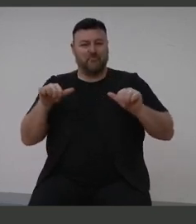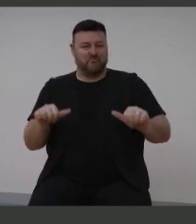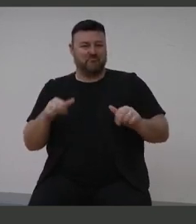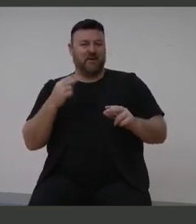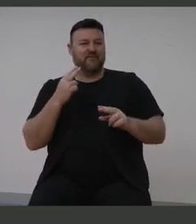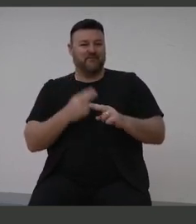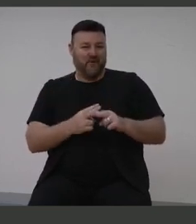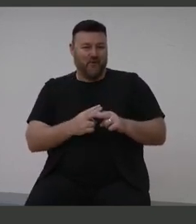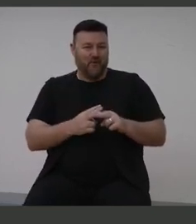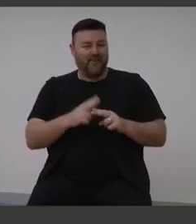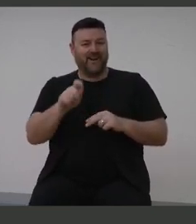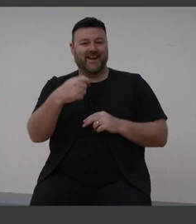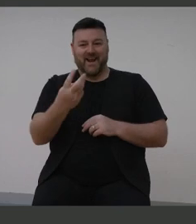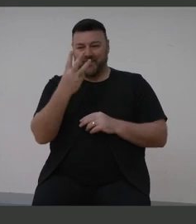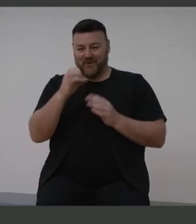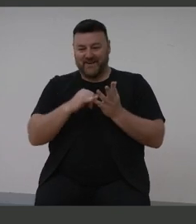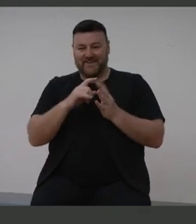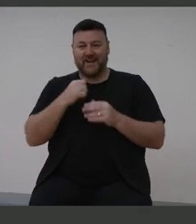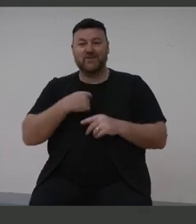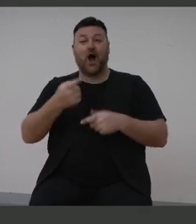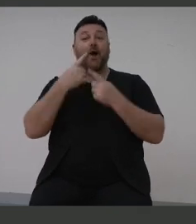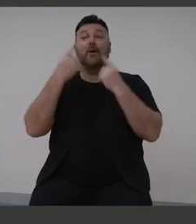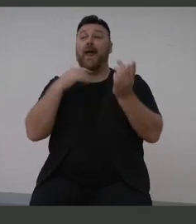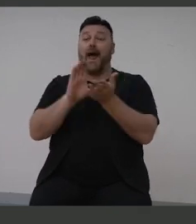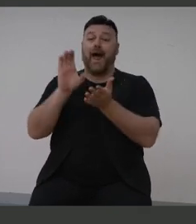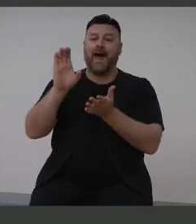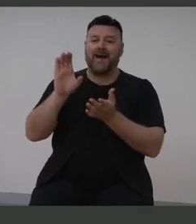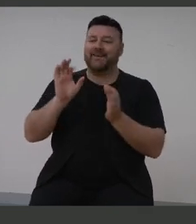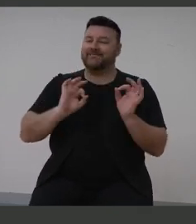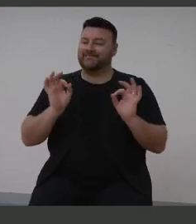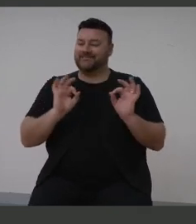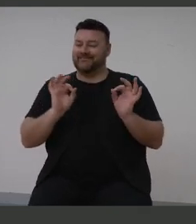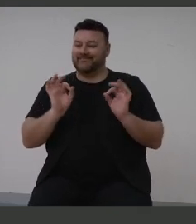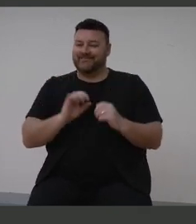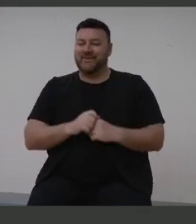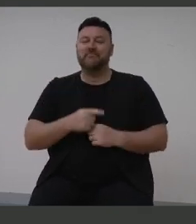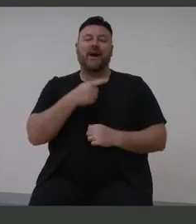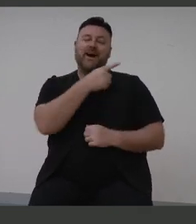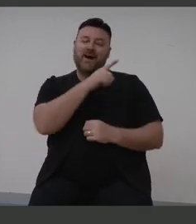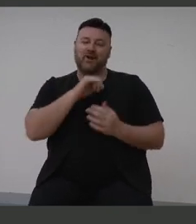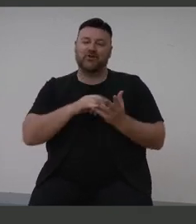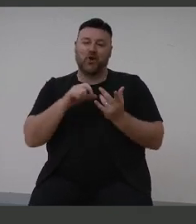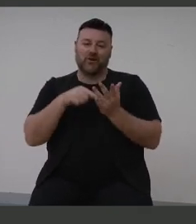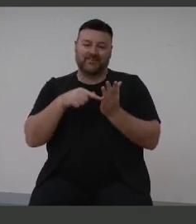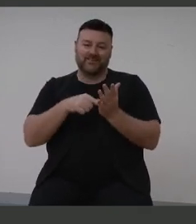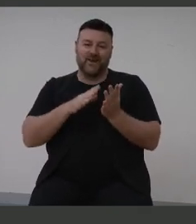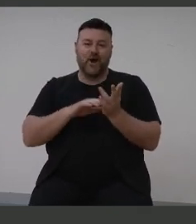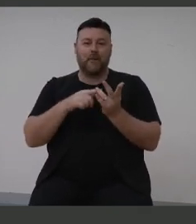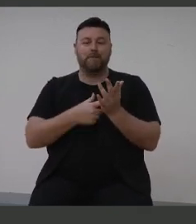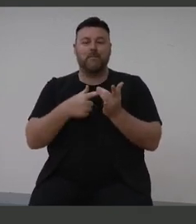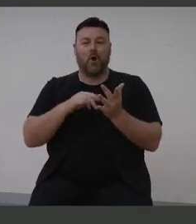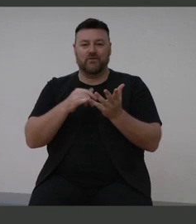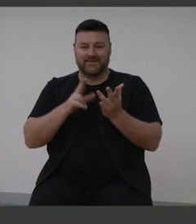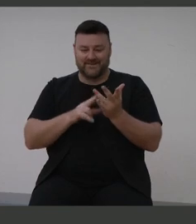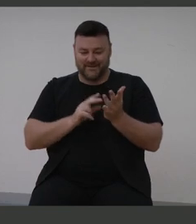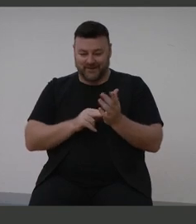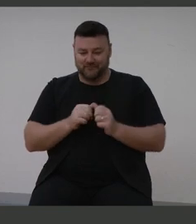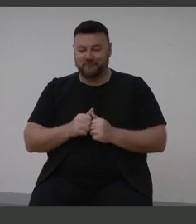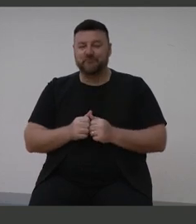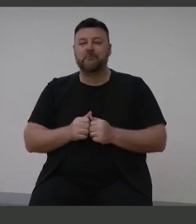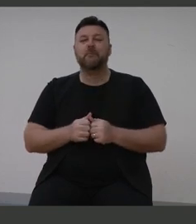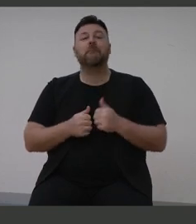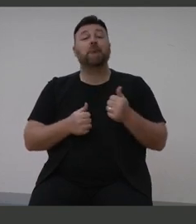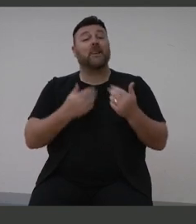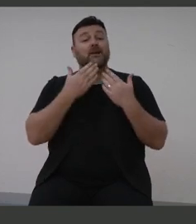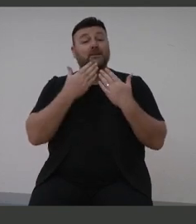$3 billion. No, sorry, that's not in the message. But I will read the message from Scott Morrison. Thank you for the invitation to join you on World